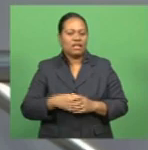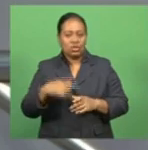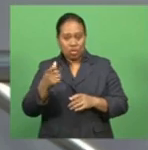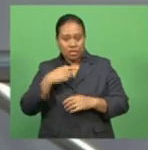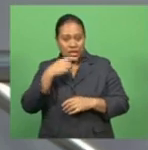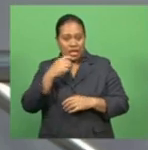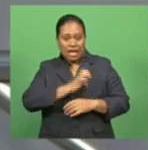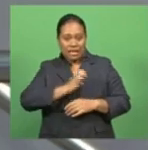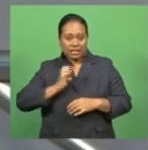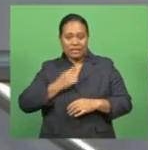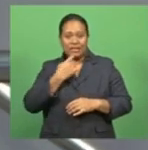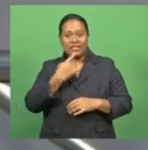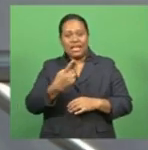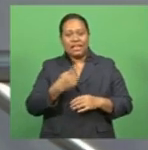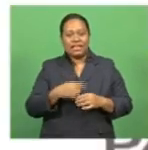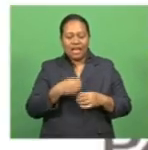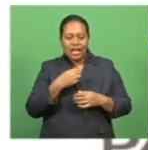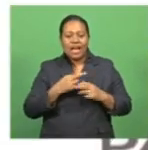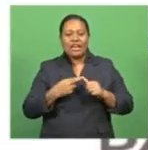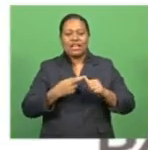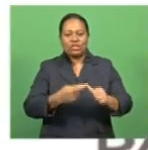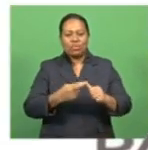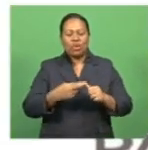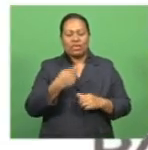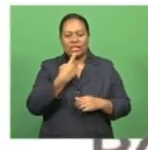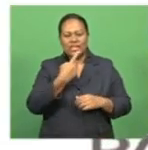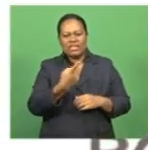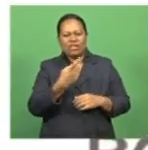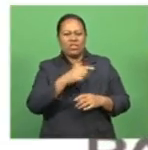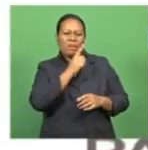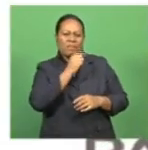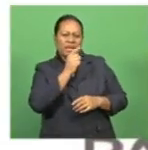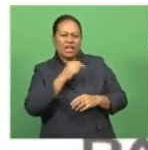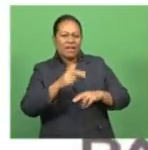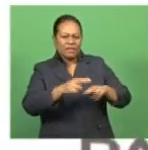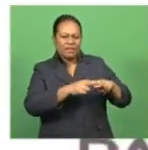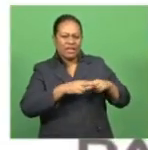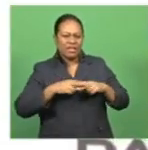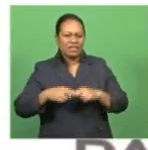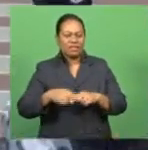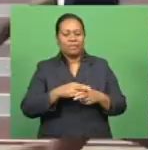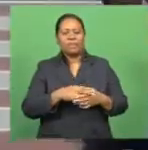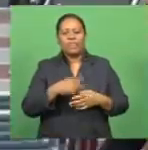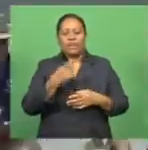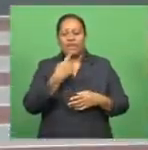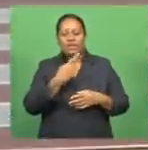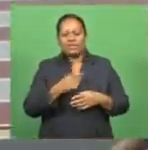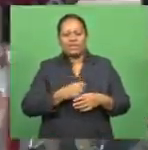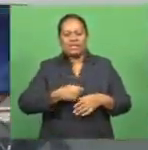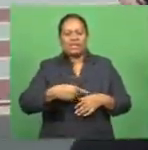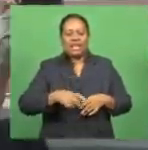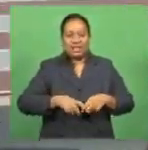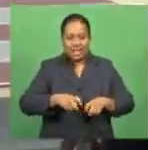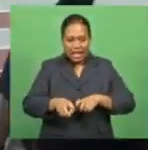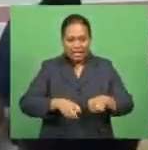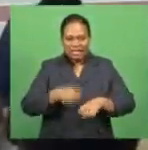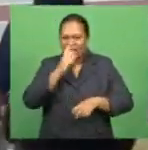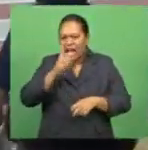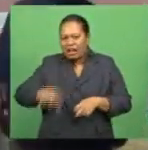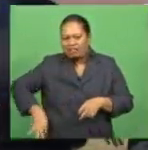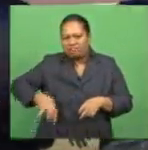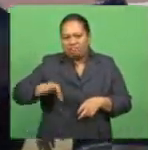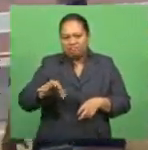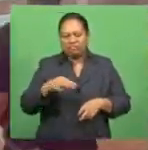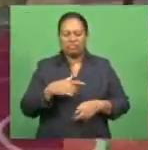responding to Sports Commission Chair Peter Mazze's comment on Fiji unlikely to be able to afford sending athletes for the Games